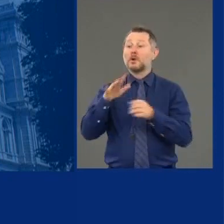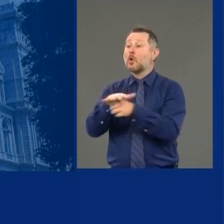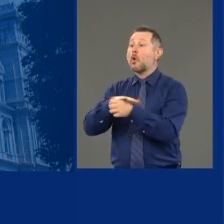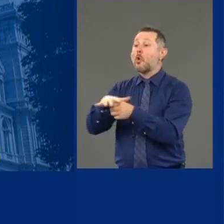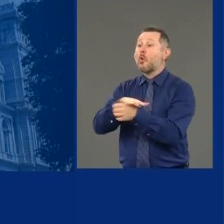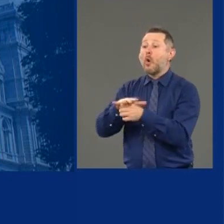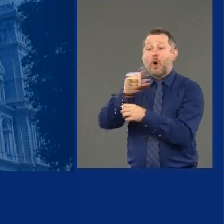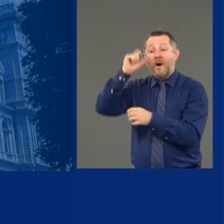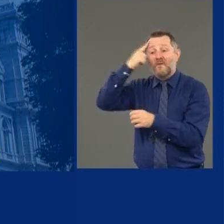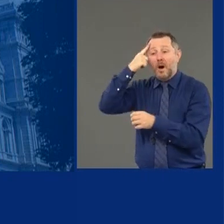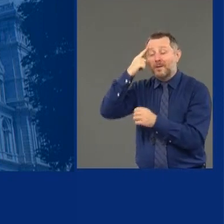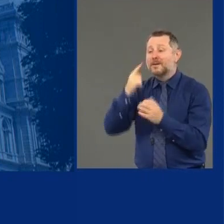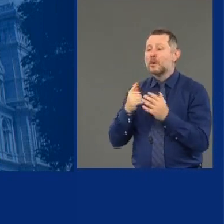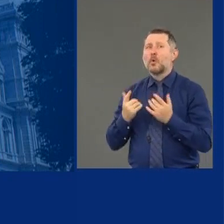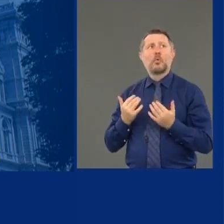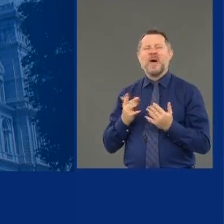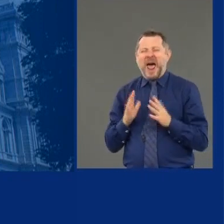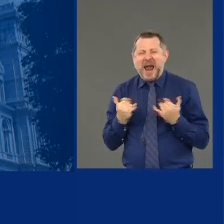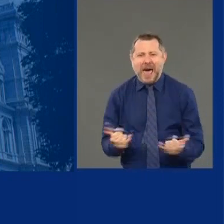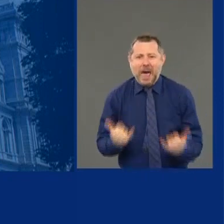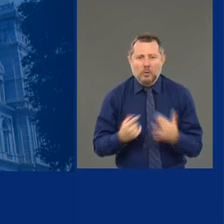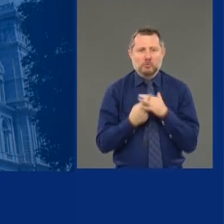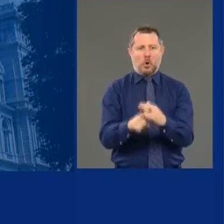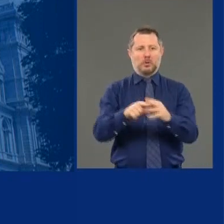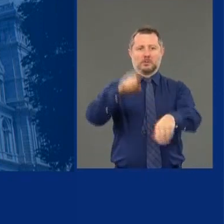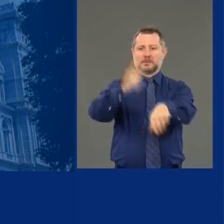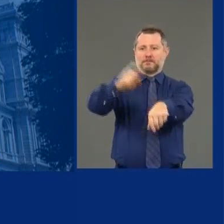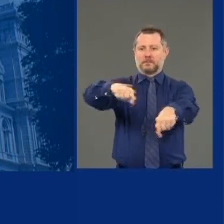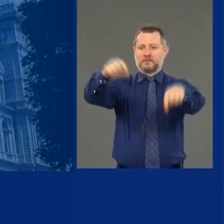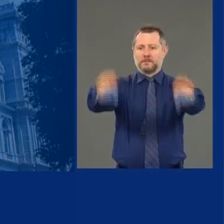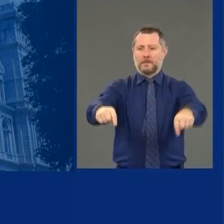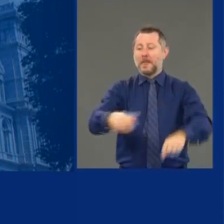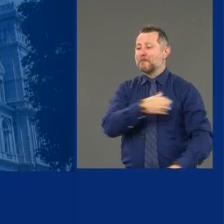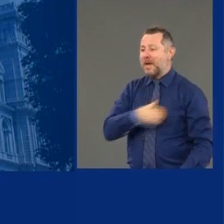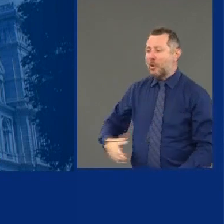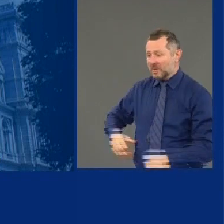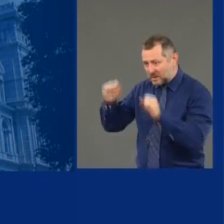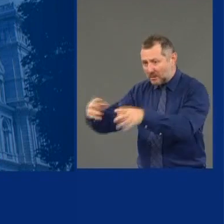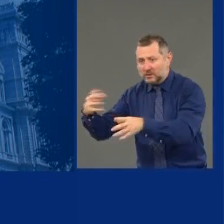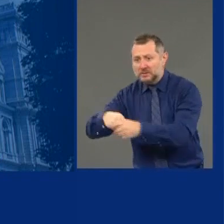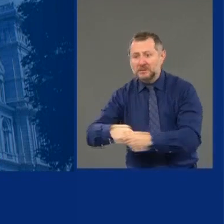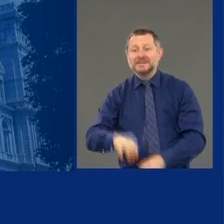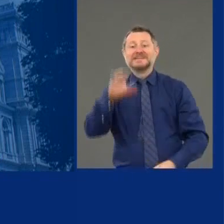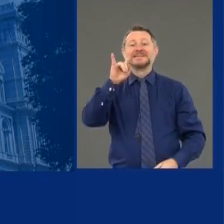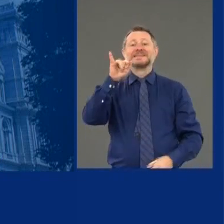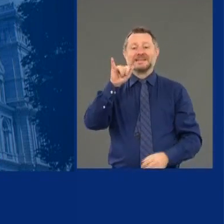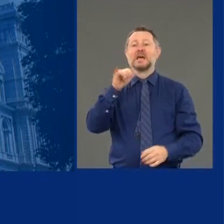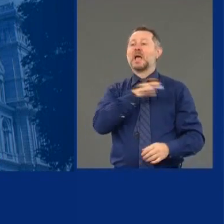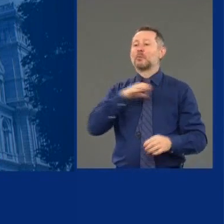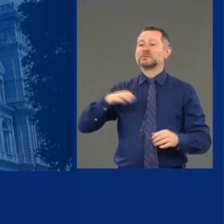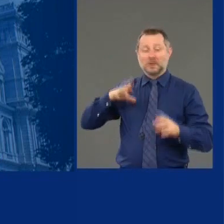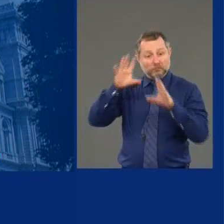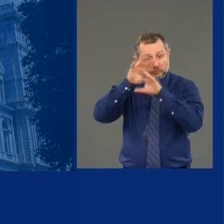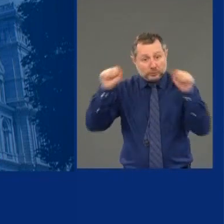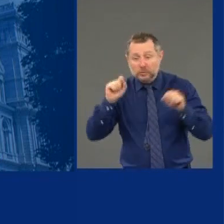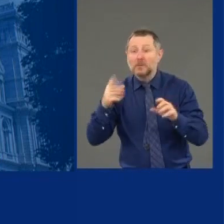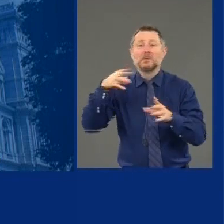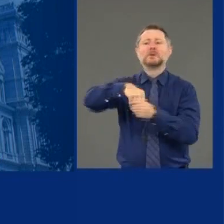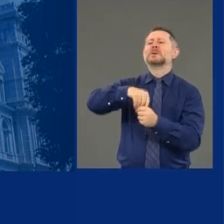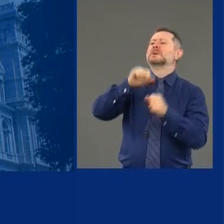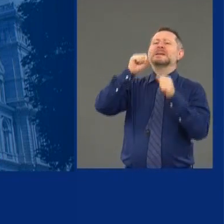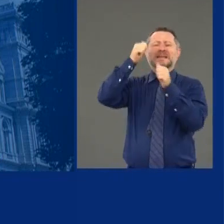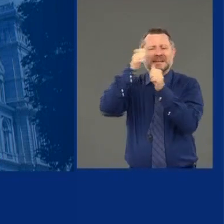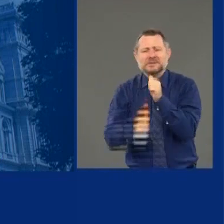today. The mayor can do it. The city council president can do it. Someone else can do it. But in every